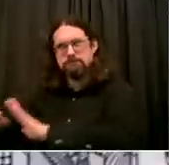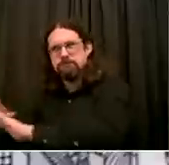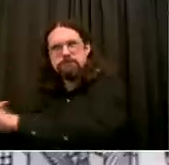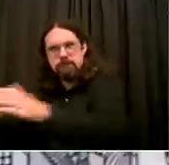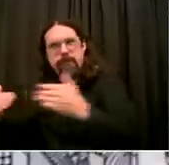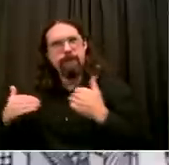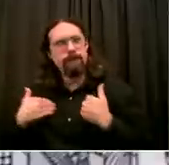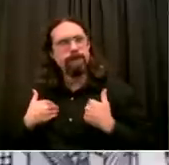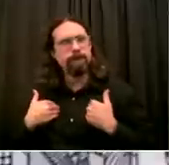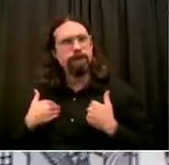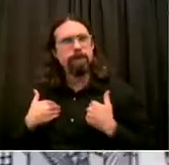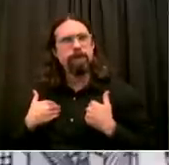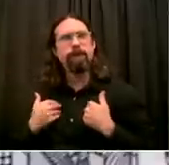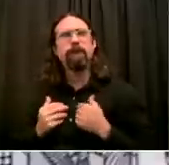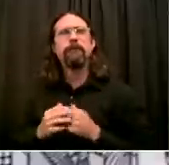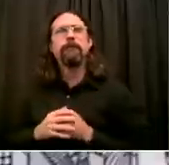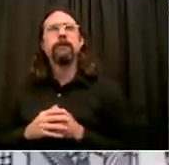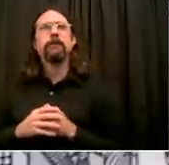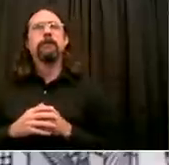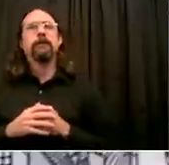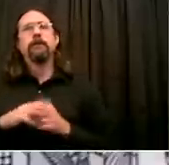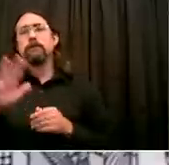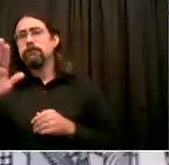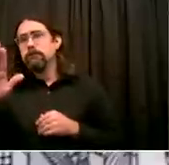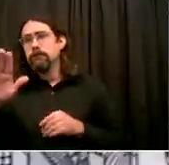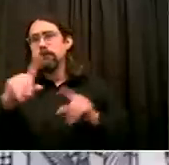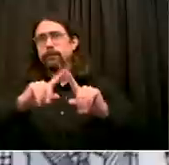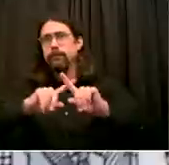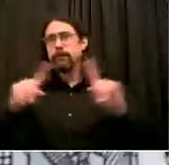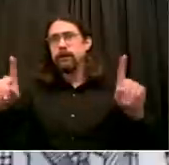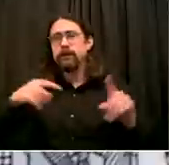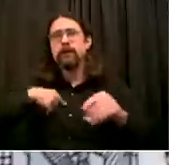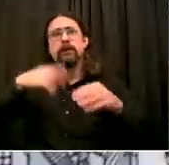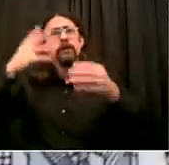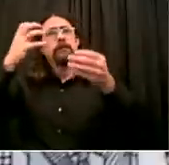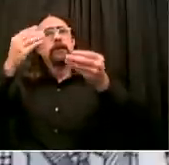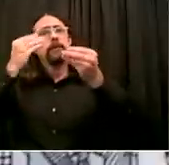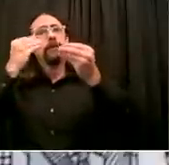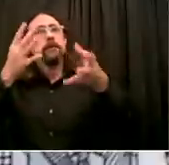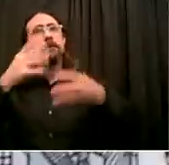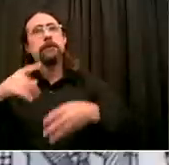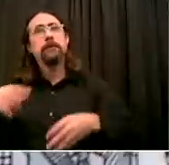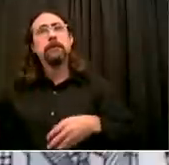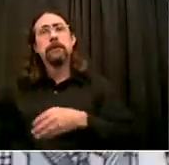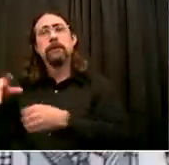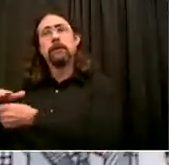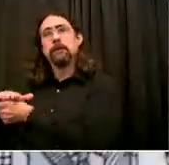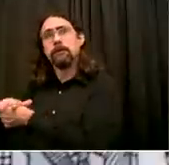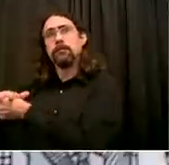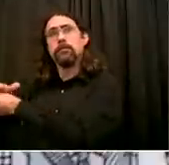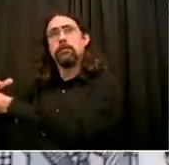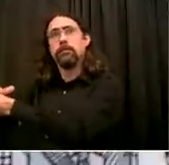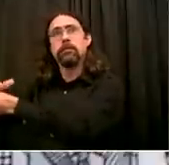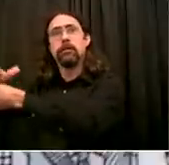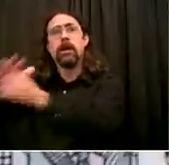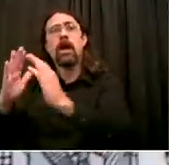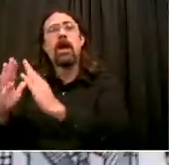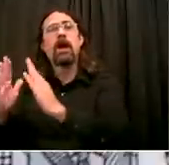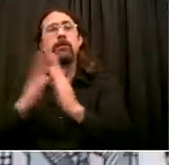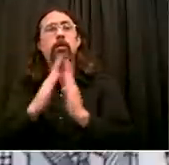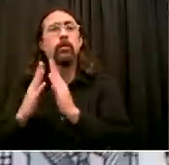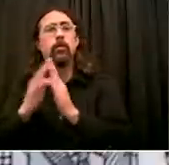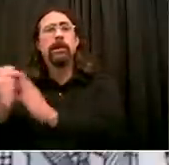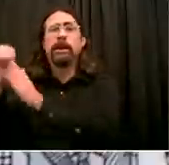I look at it that so long as we are reaching folks at the grassroots and change is happening and the numbers are moving, we can